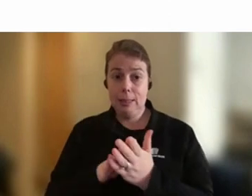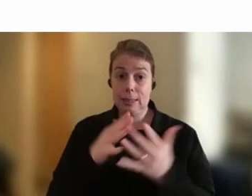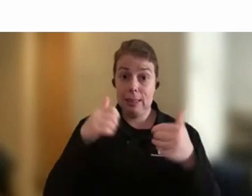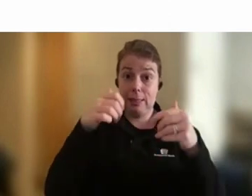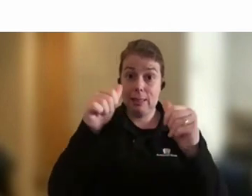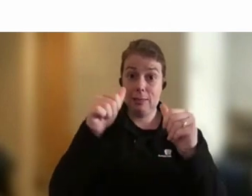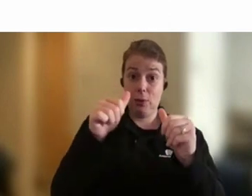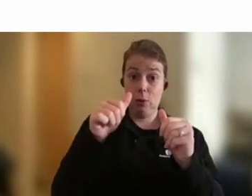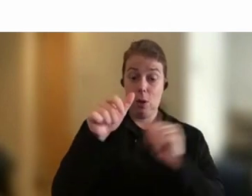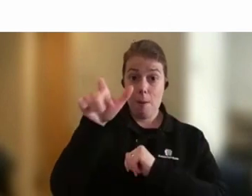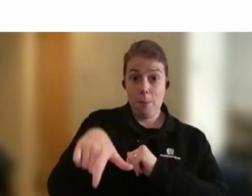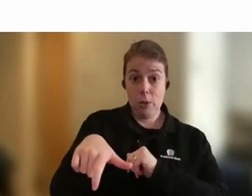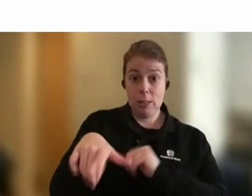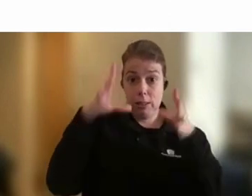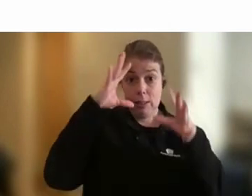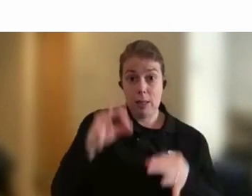person.